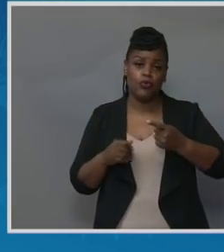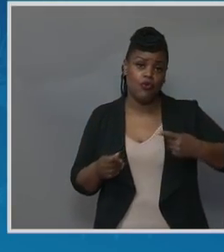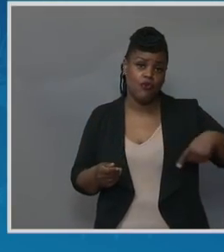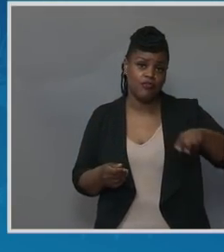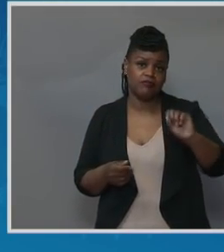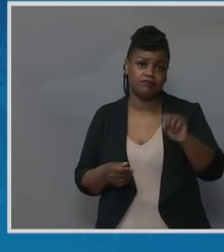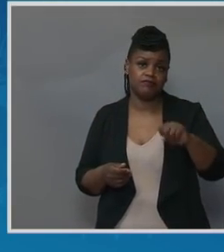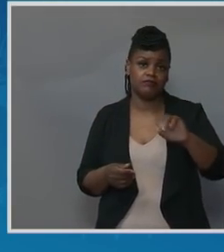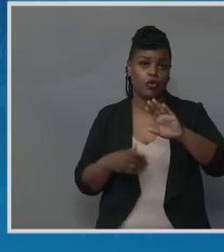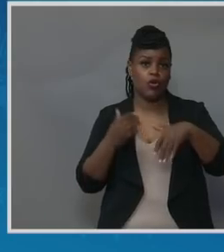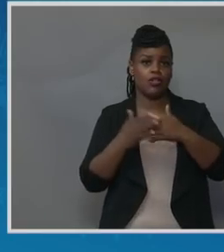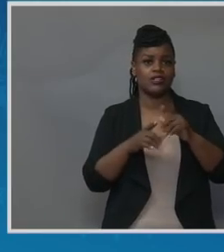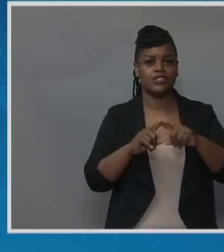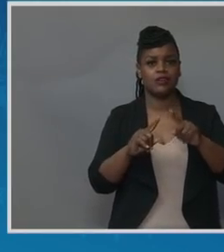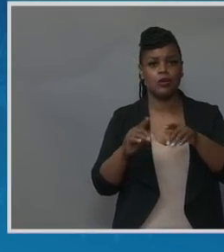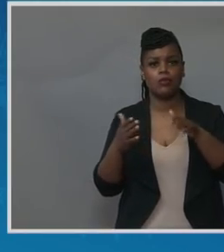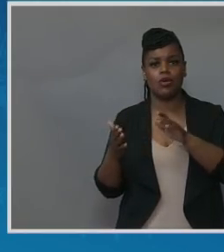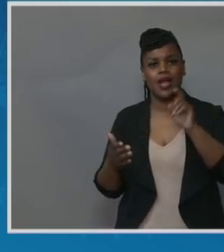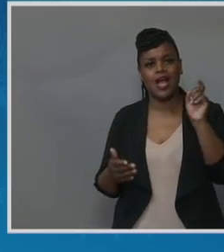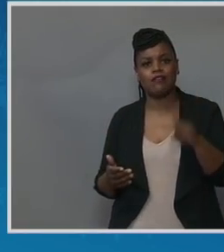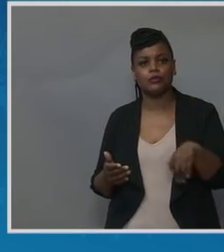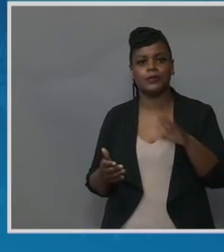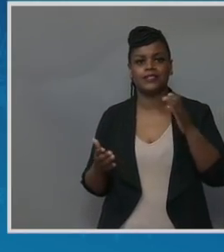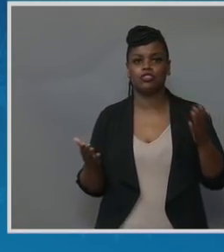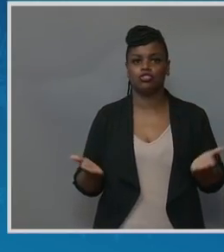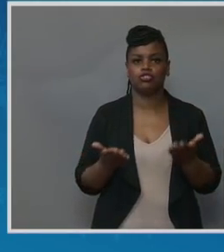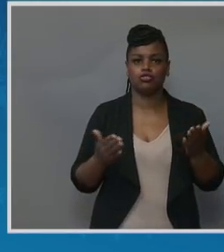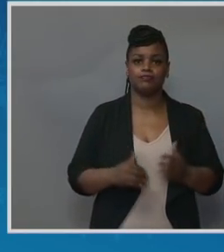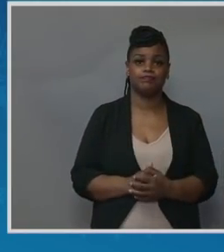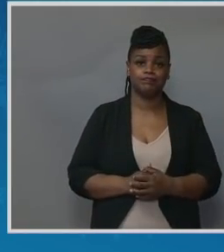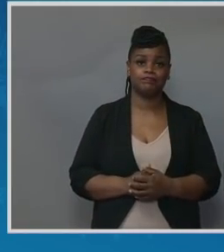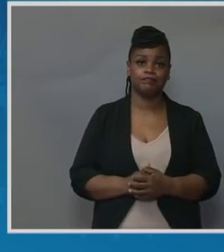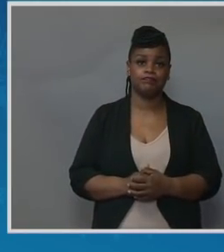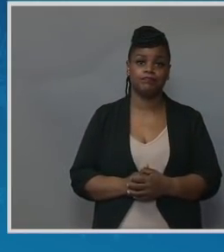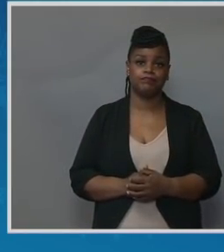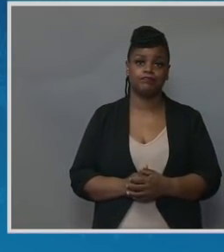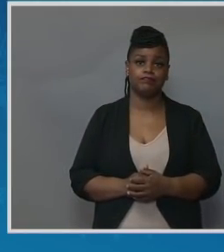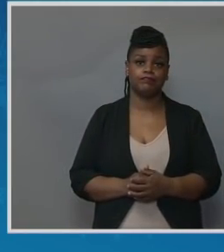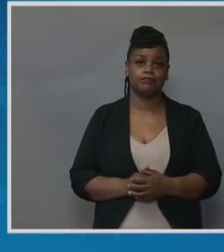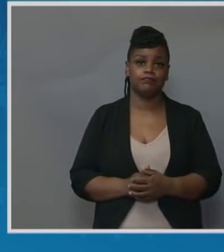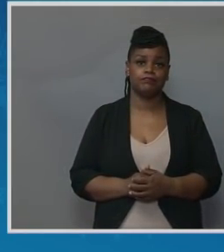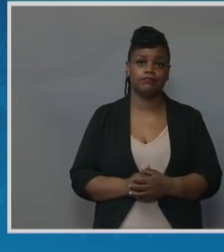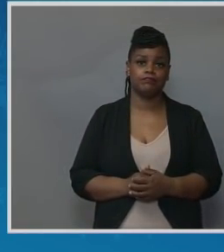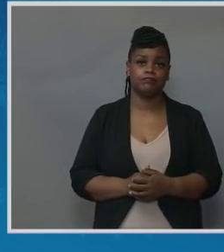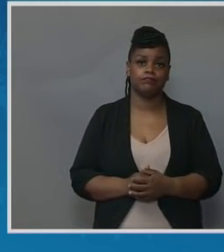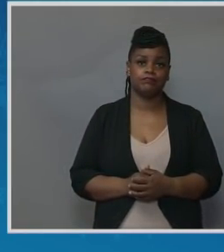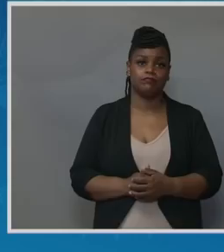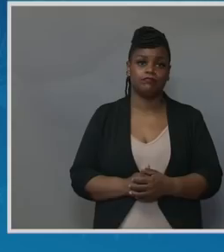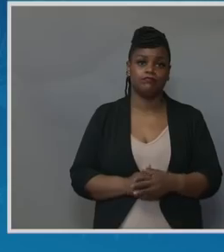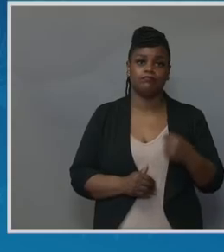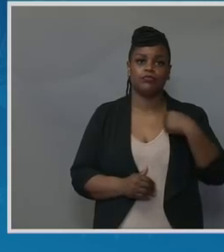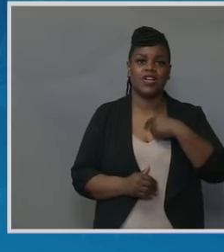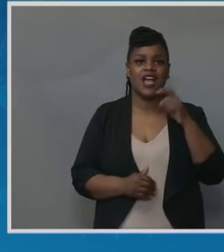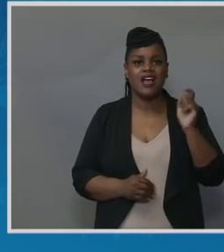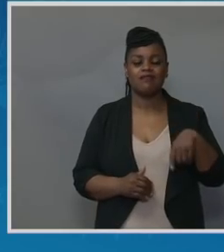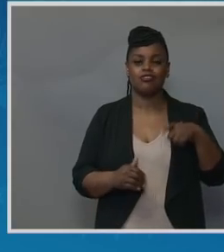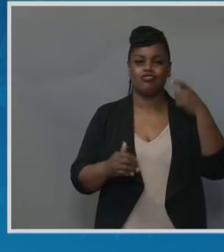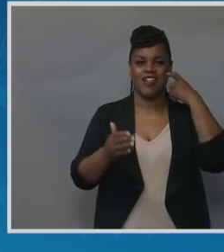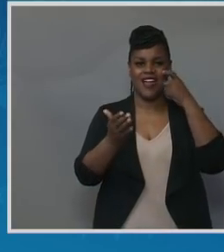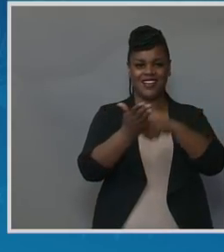approaches have to exist in recognition of the seriousness and the unnecessary